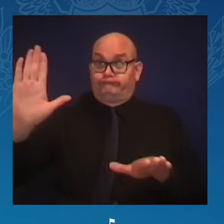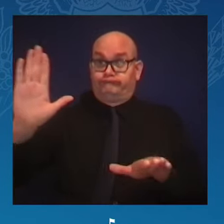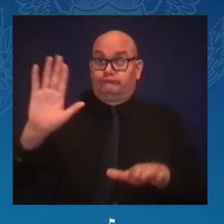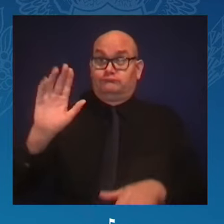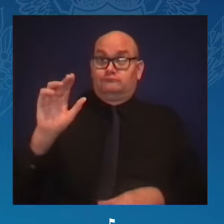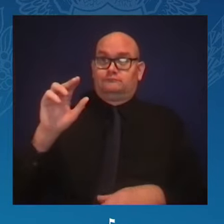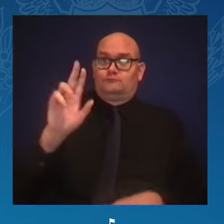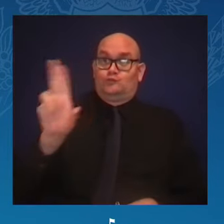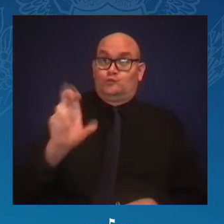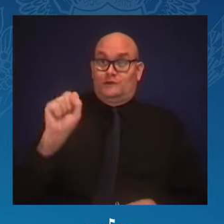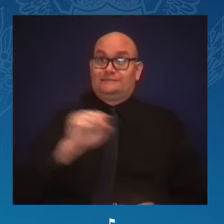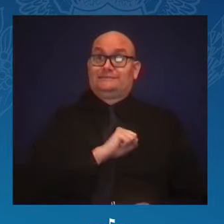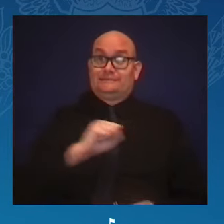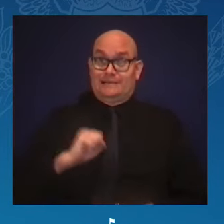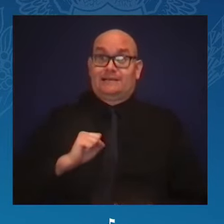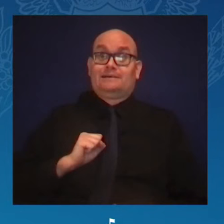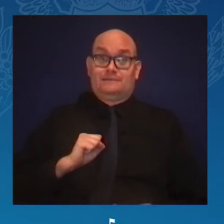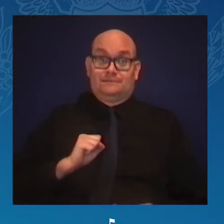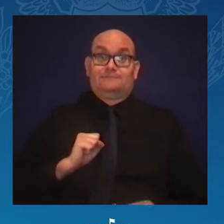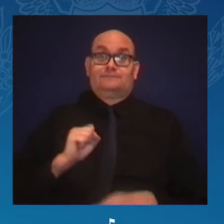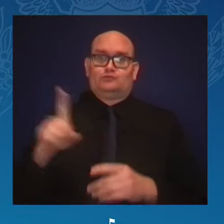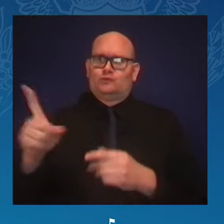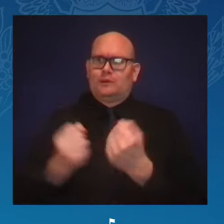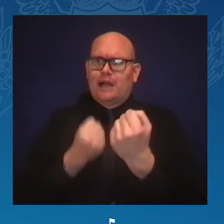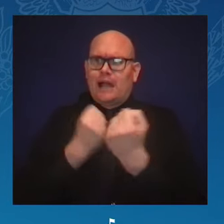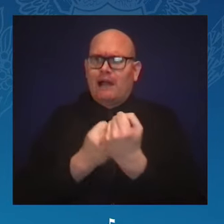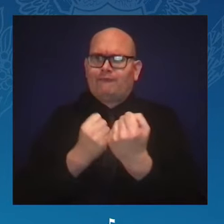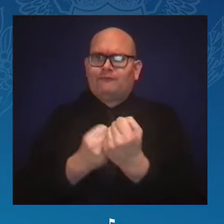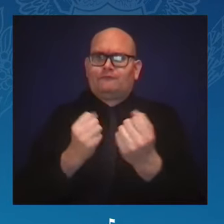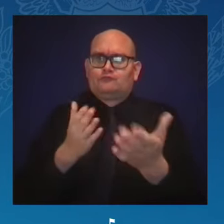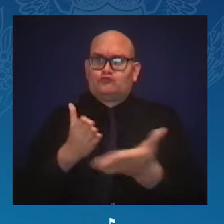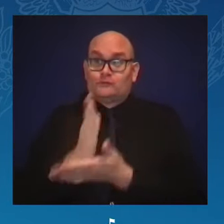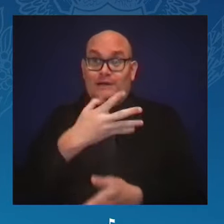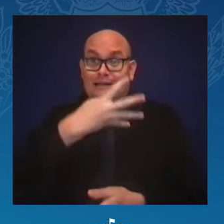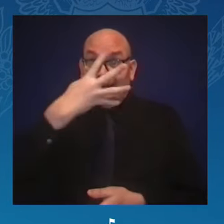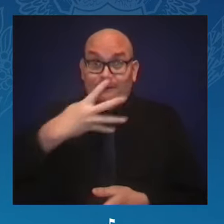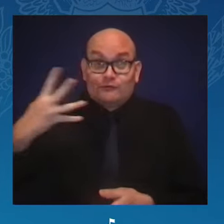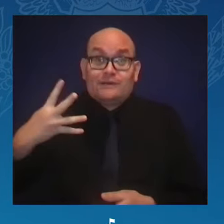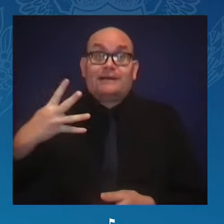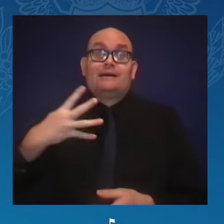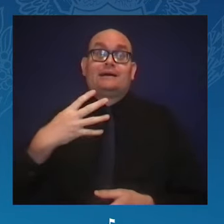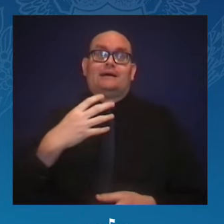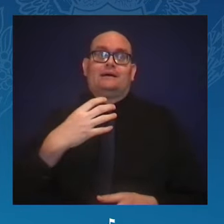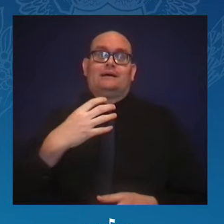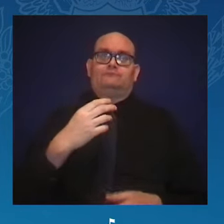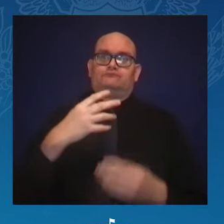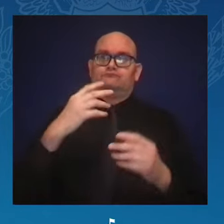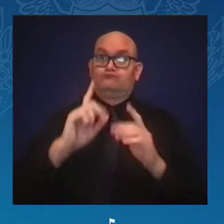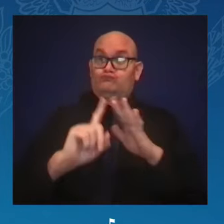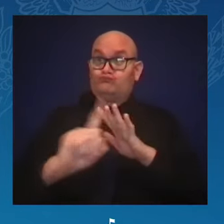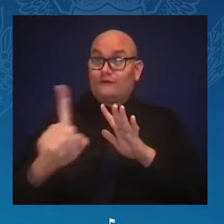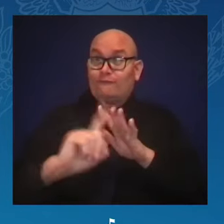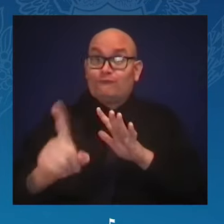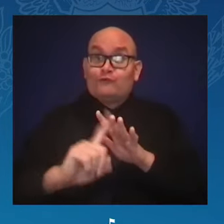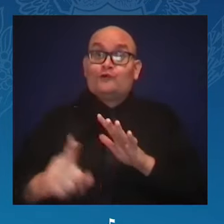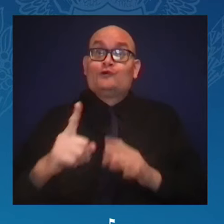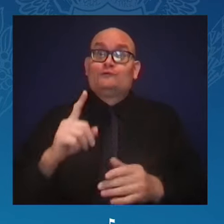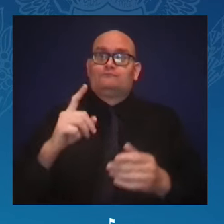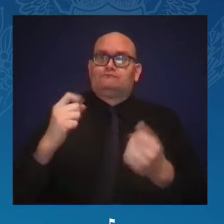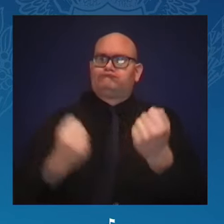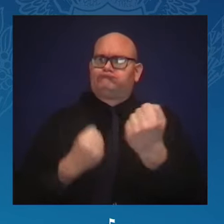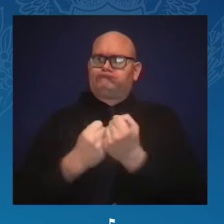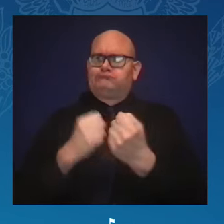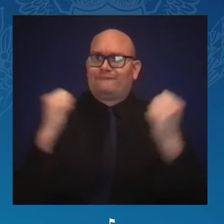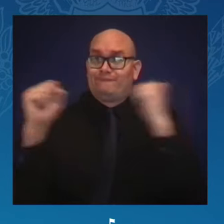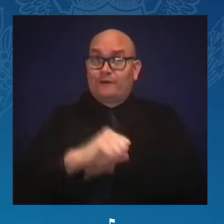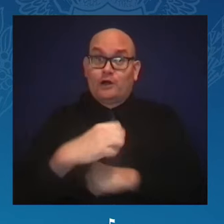rent relief, improve maternal health care, and address the climate crisis. Her bipartisan anti